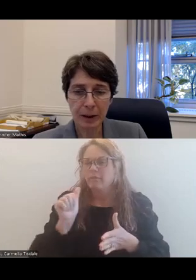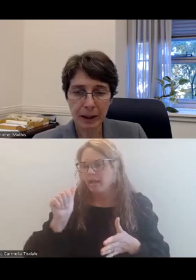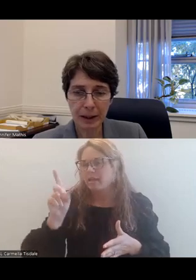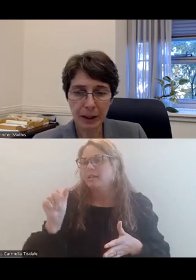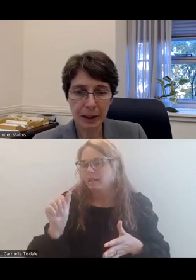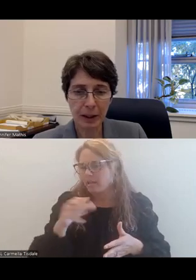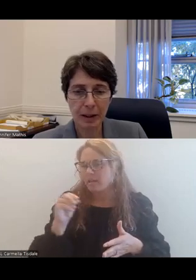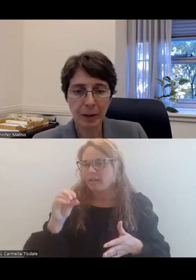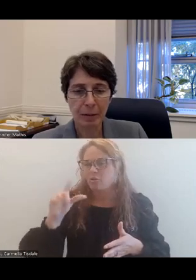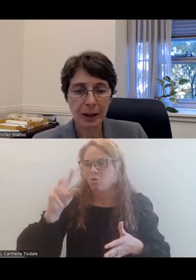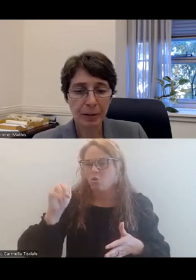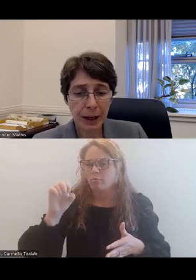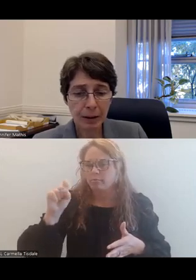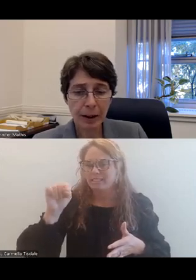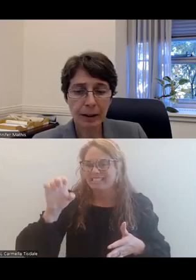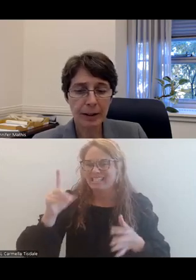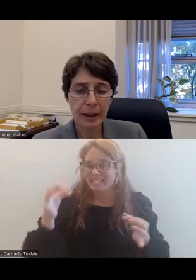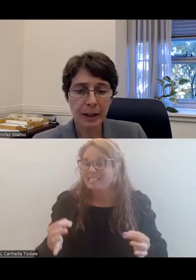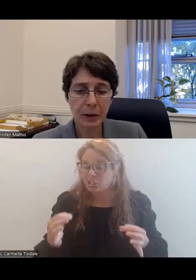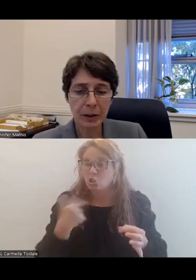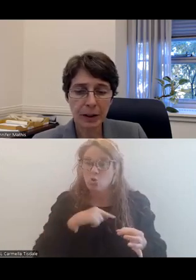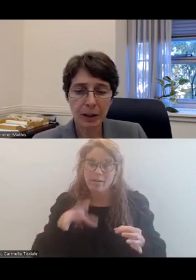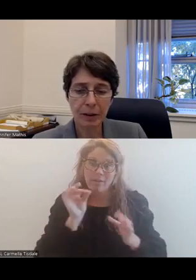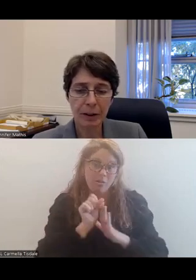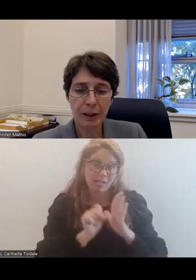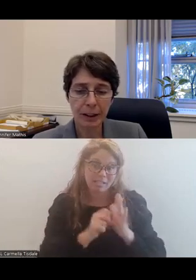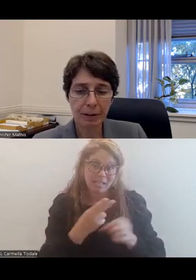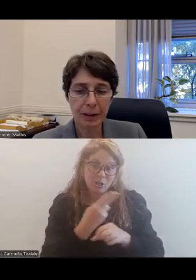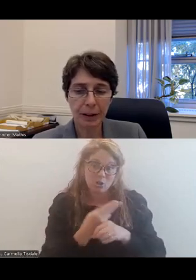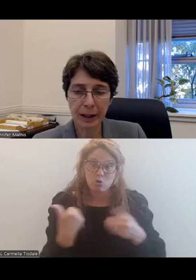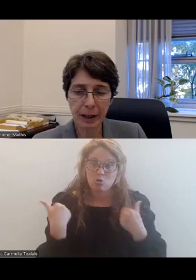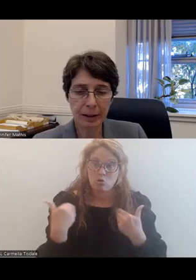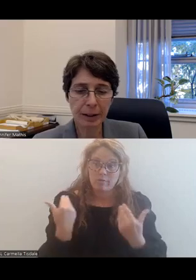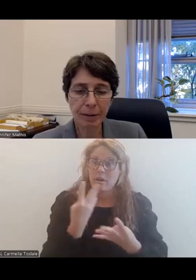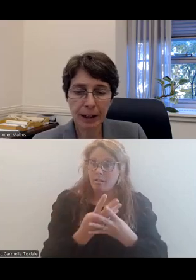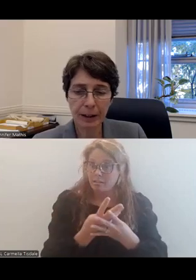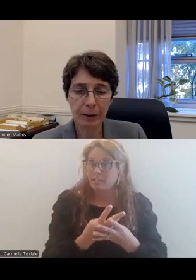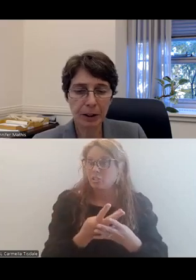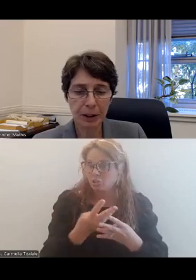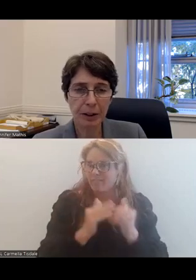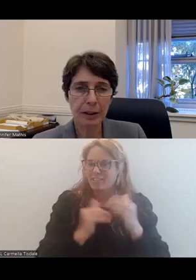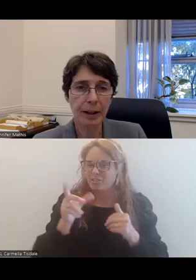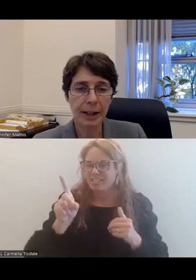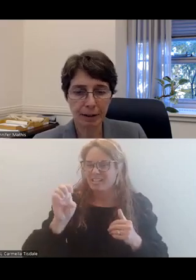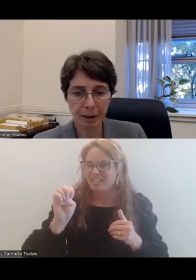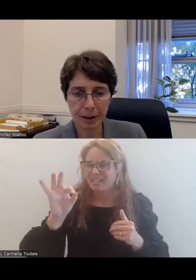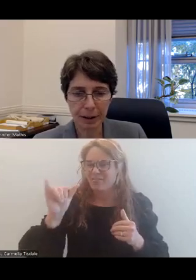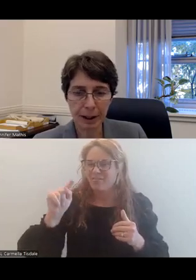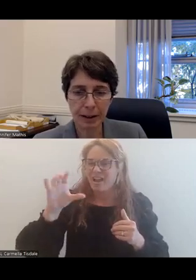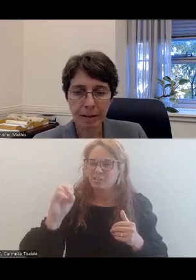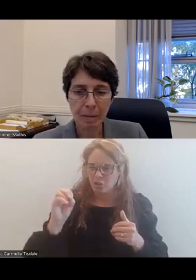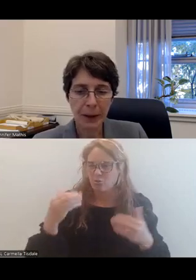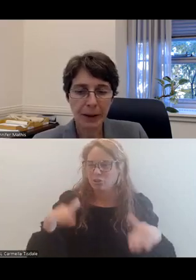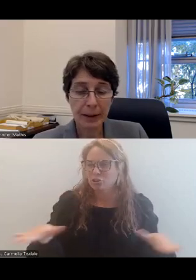and the Olmstead decision. We had found that the state used the juvenile detention facility as a de facto children's psychiatric